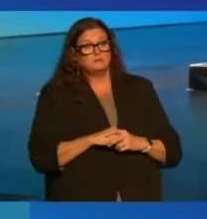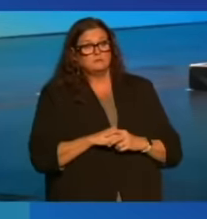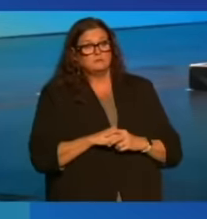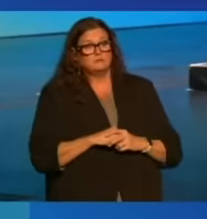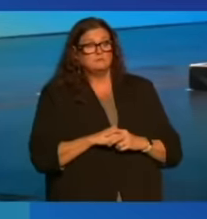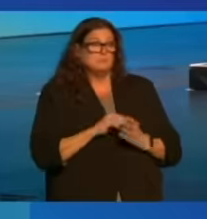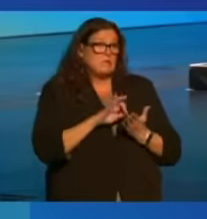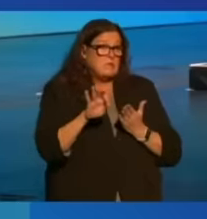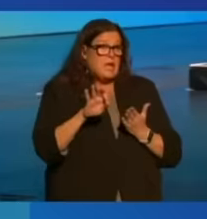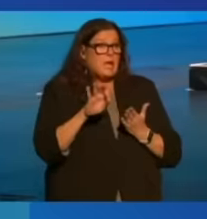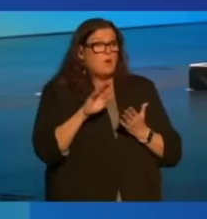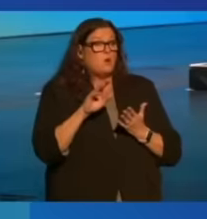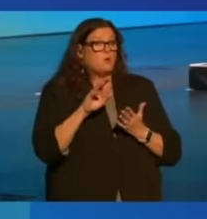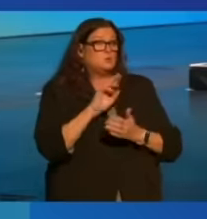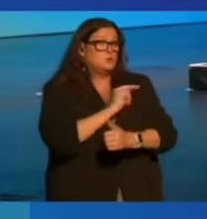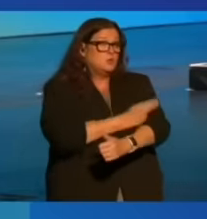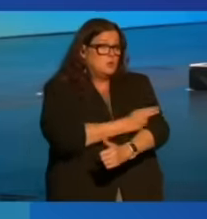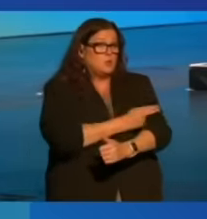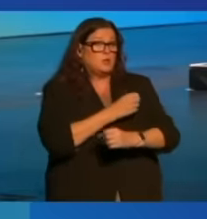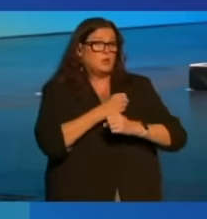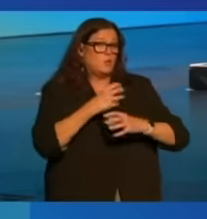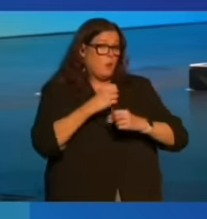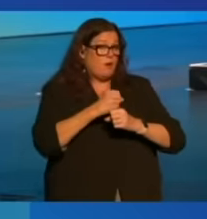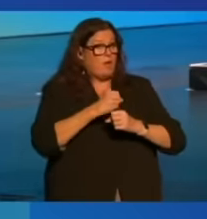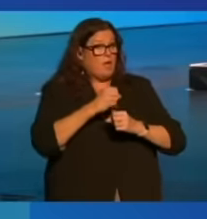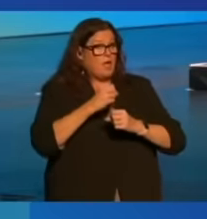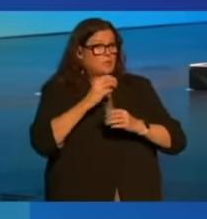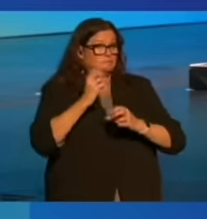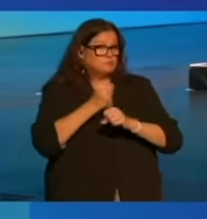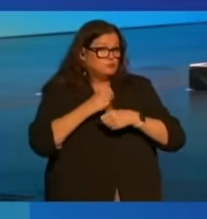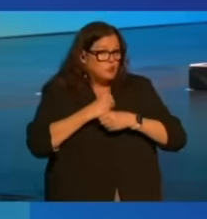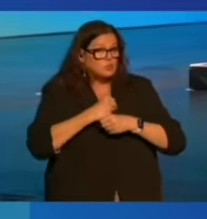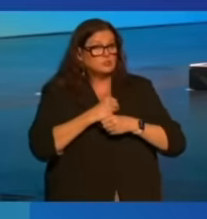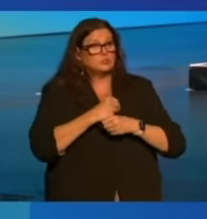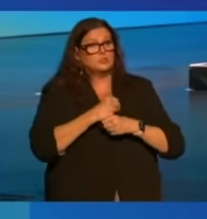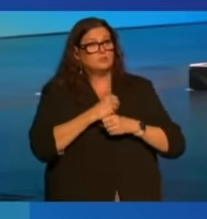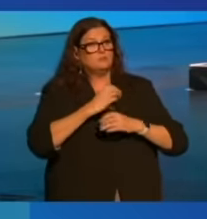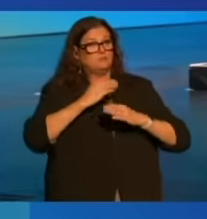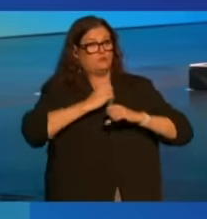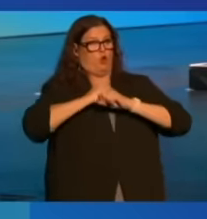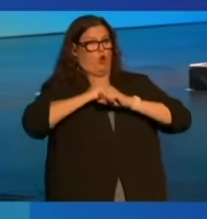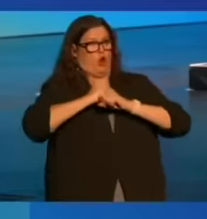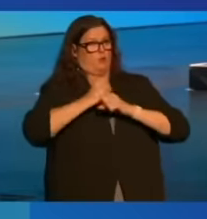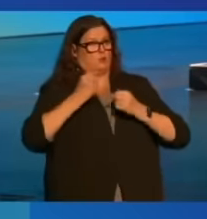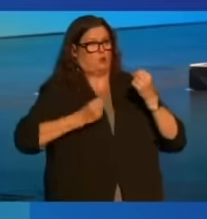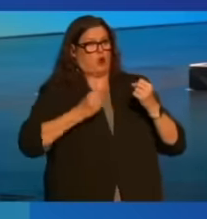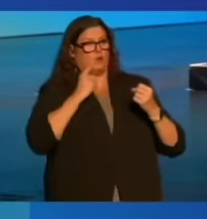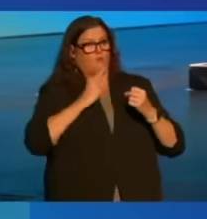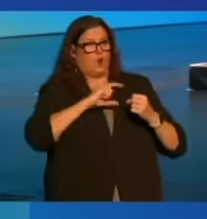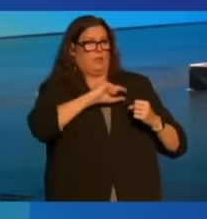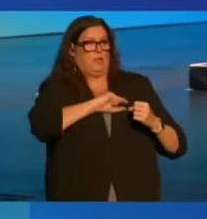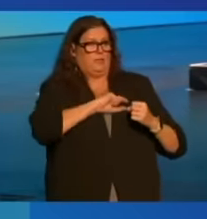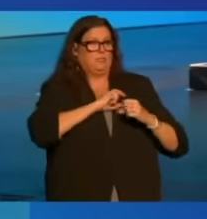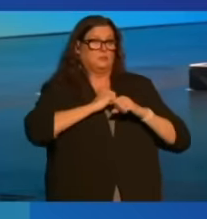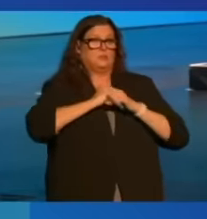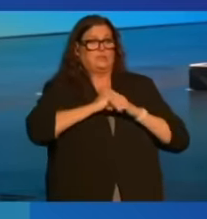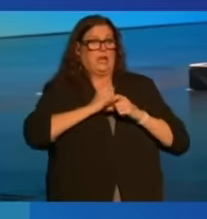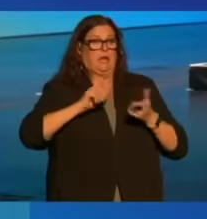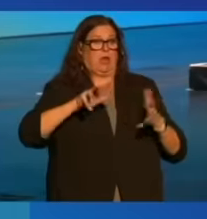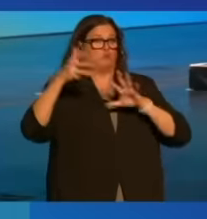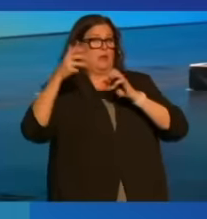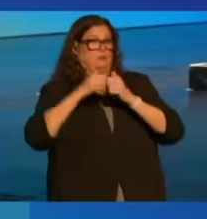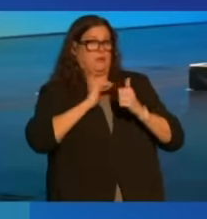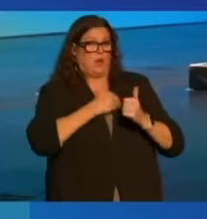It counts nuclear warhead construction and armored cars for the police to contain unrest in our cities.